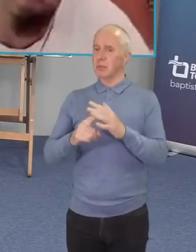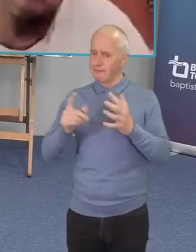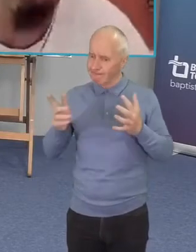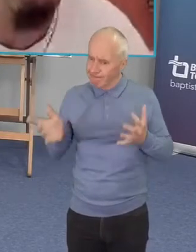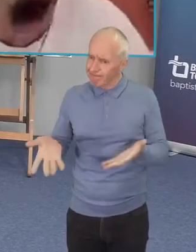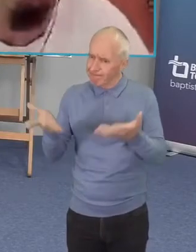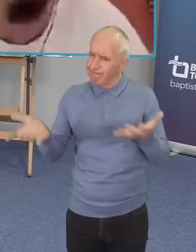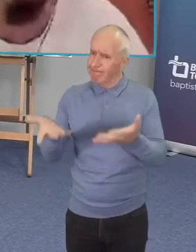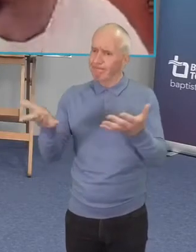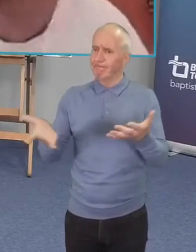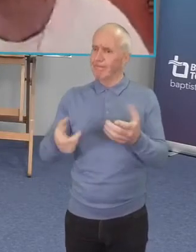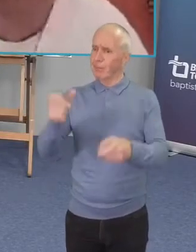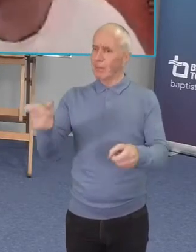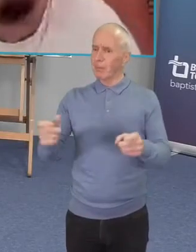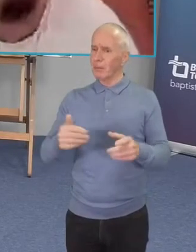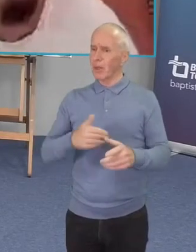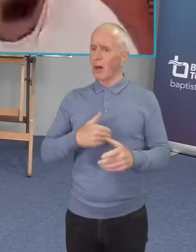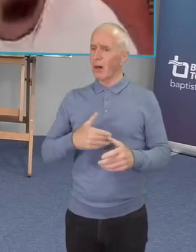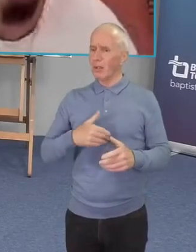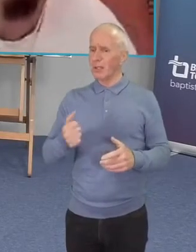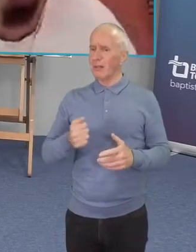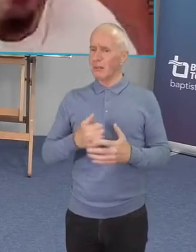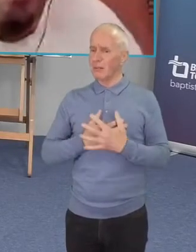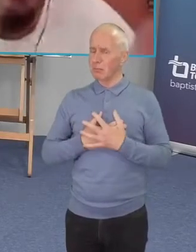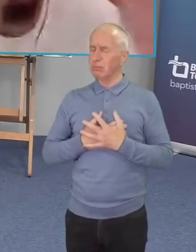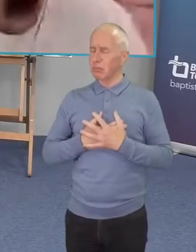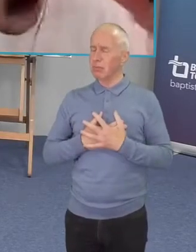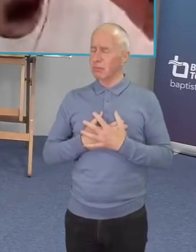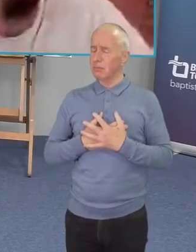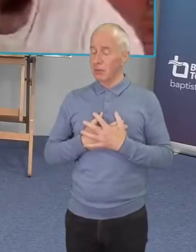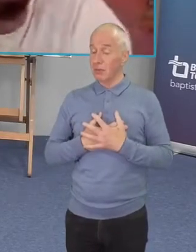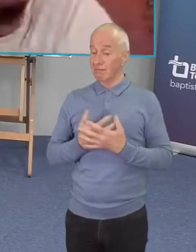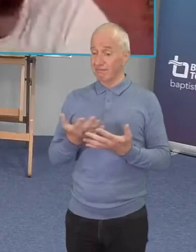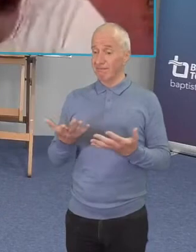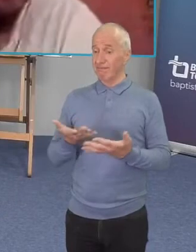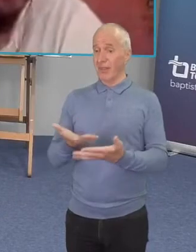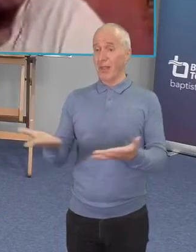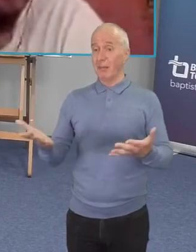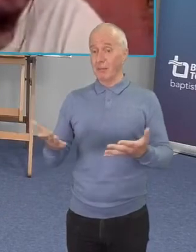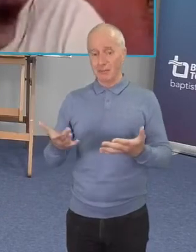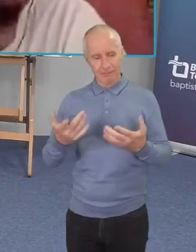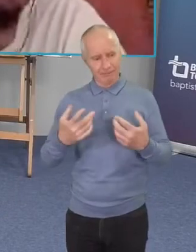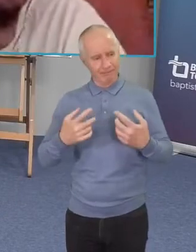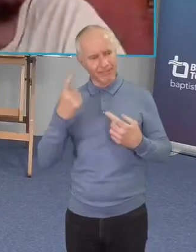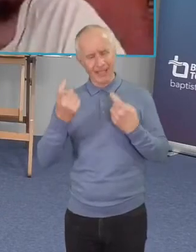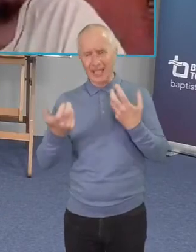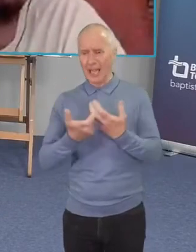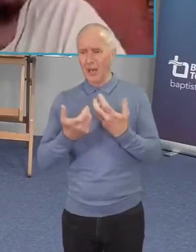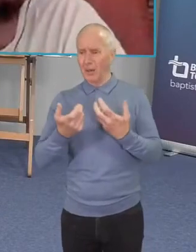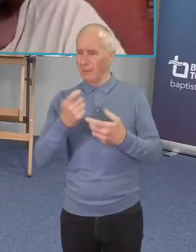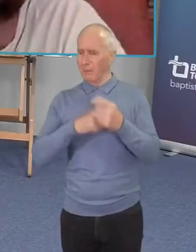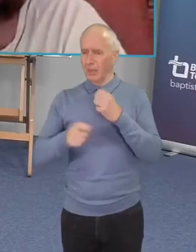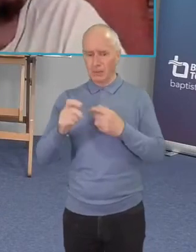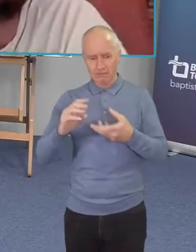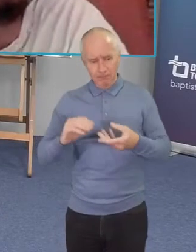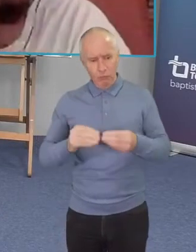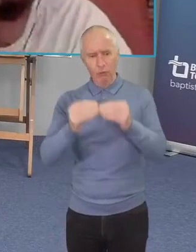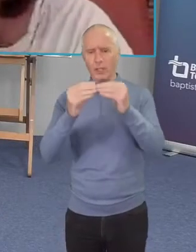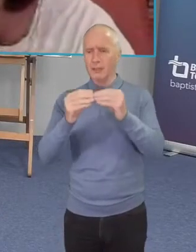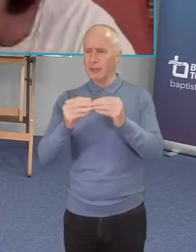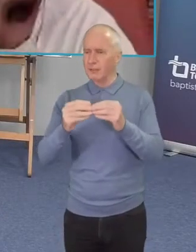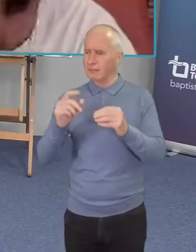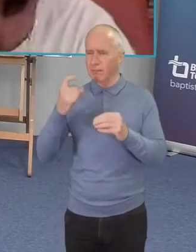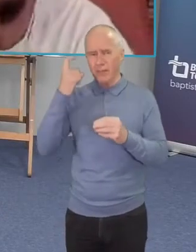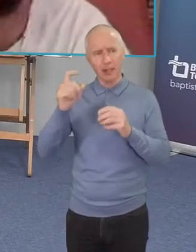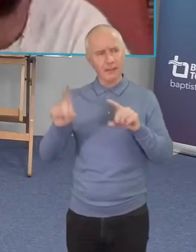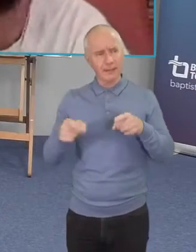we got to be creative most of the protests that we're doing these days we try to get really creative um and uh because i